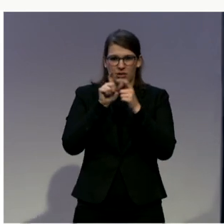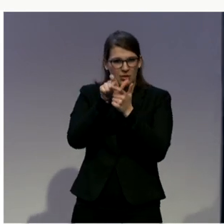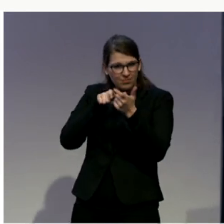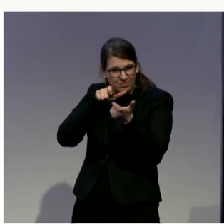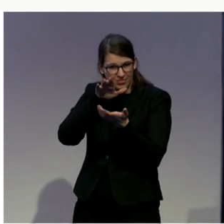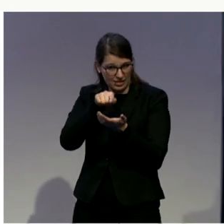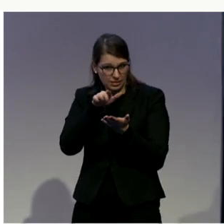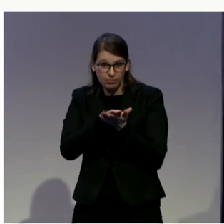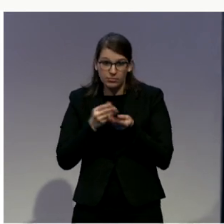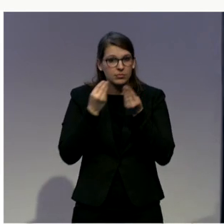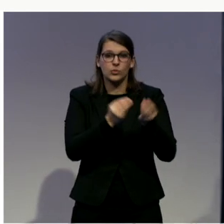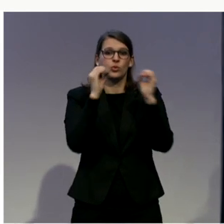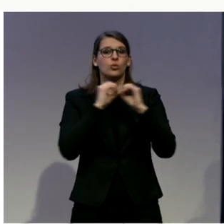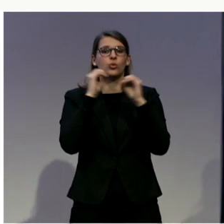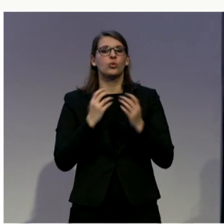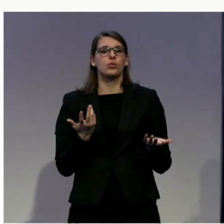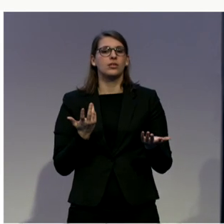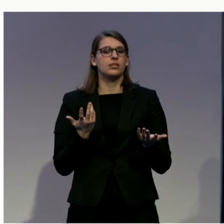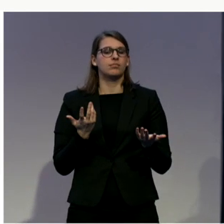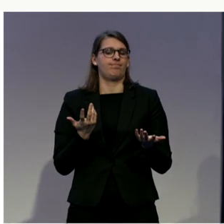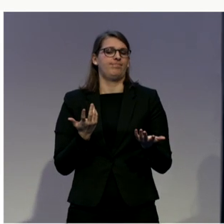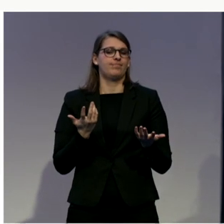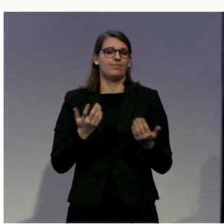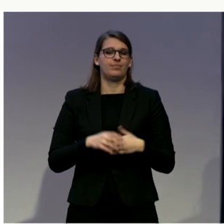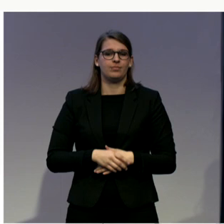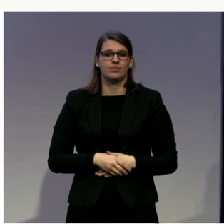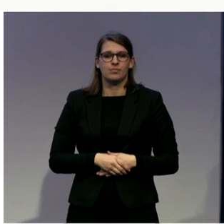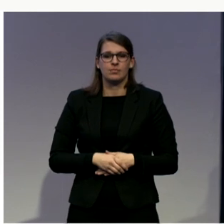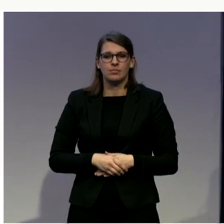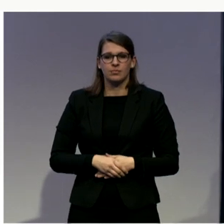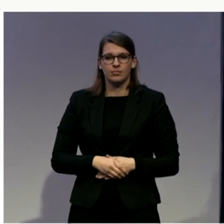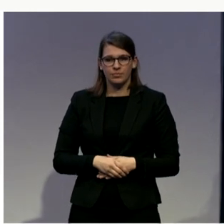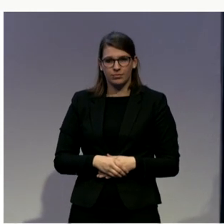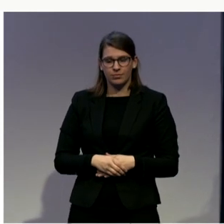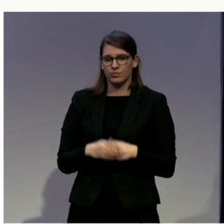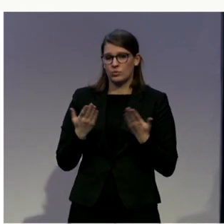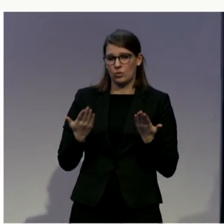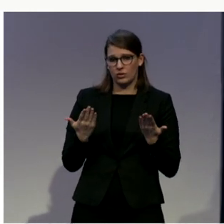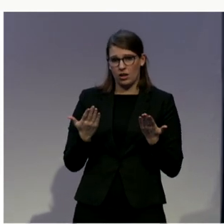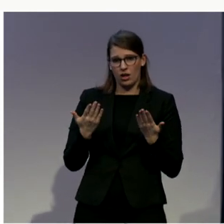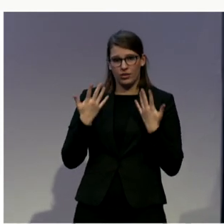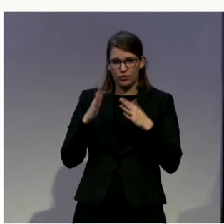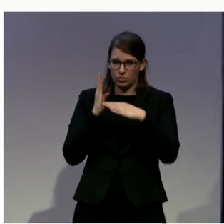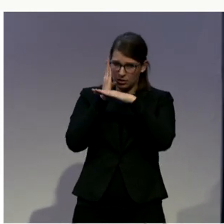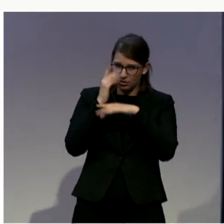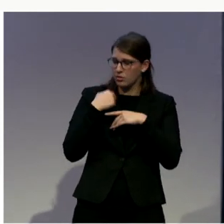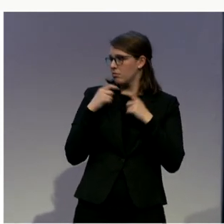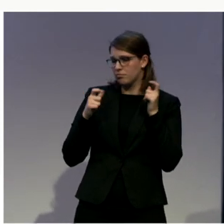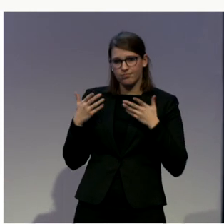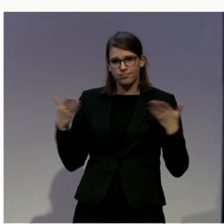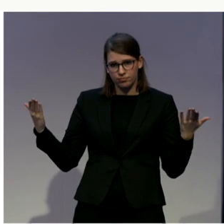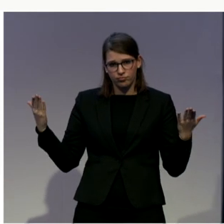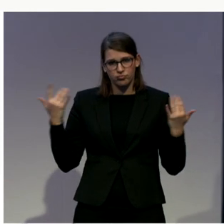this afternoon about how we can respond in a, in a, in a strategic way,